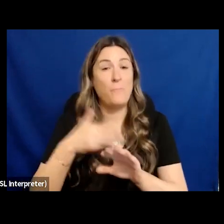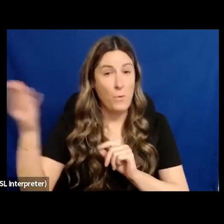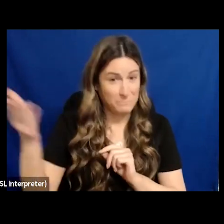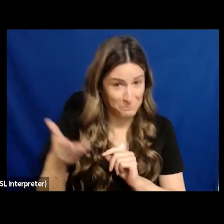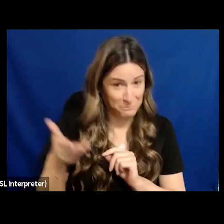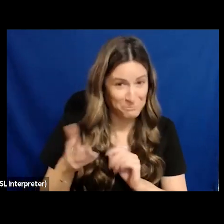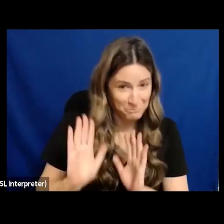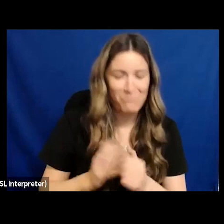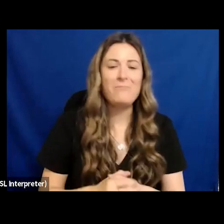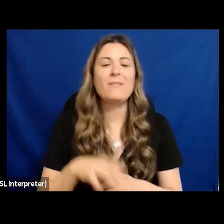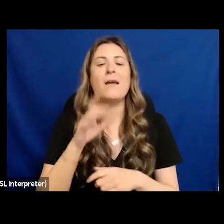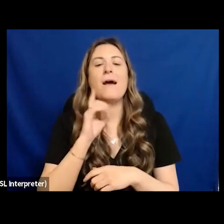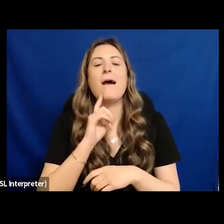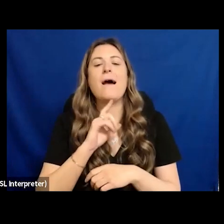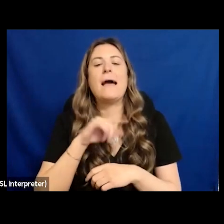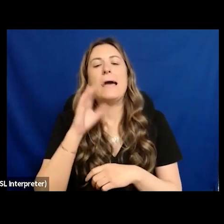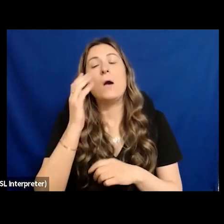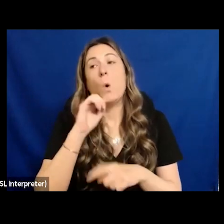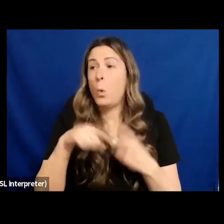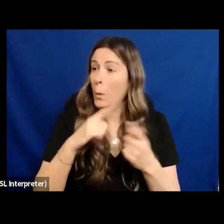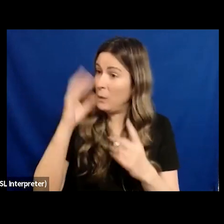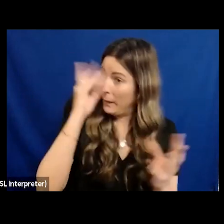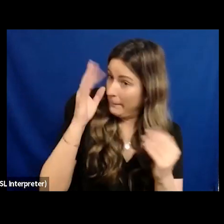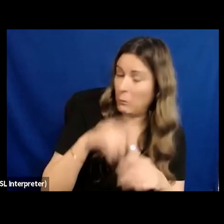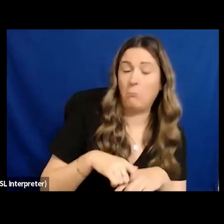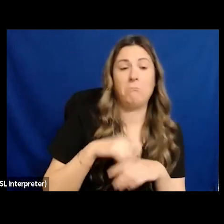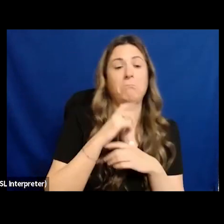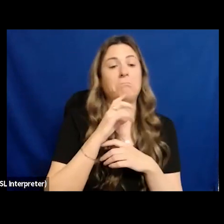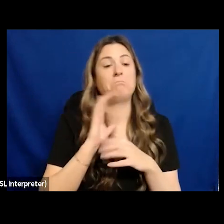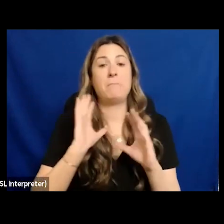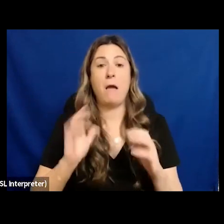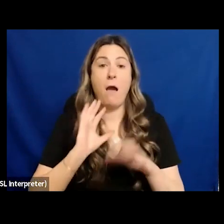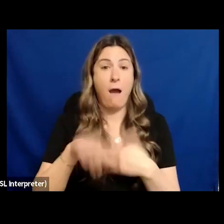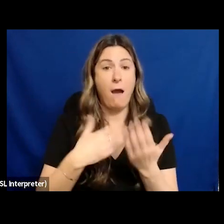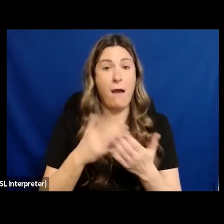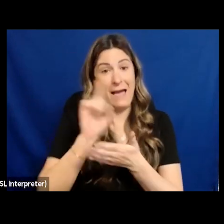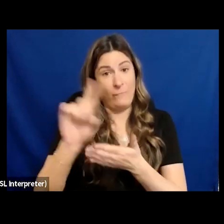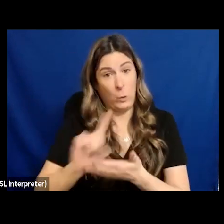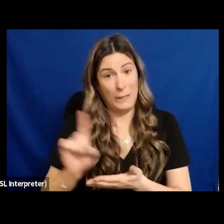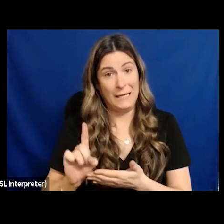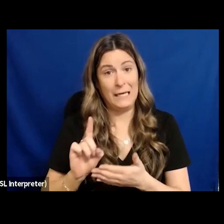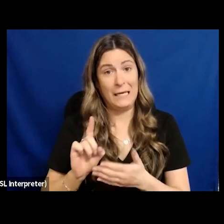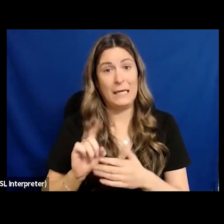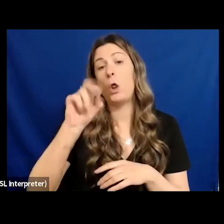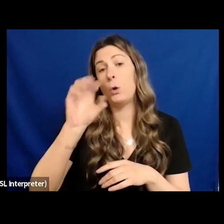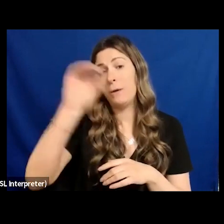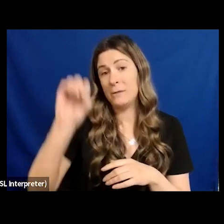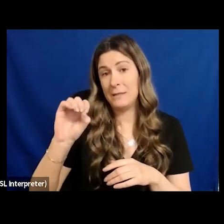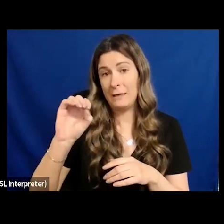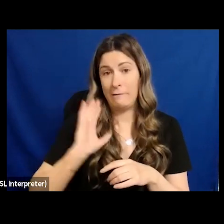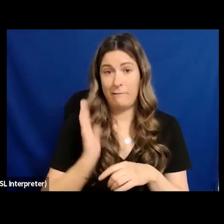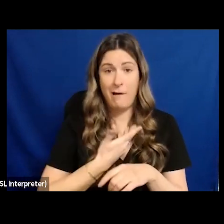spend about 30% of our waking time at work every single week. 30% of our time,